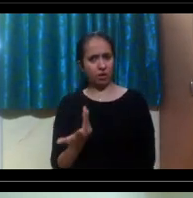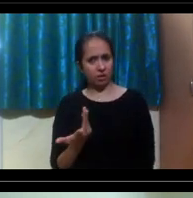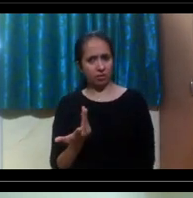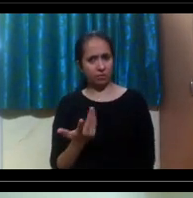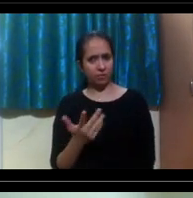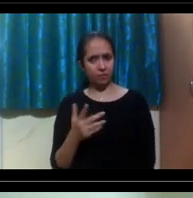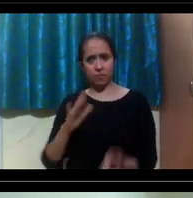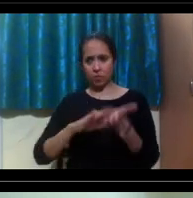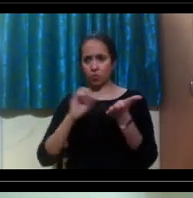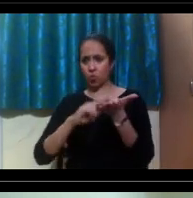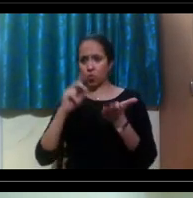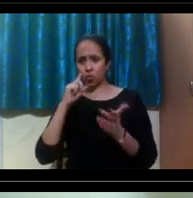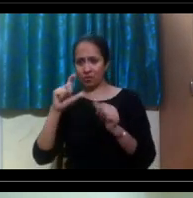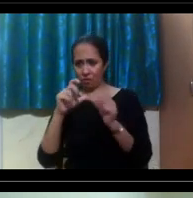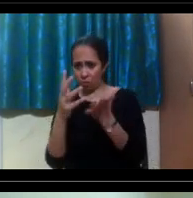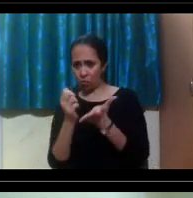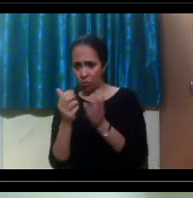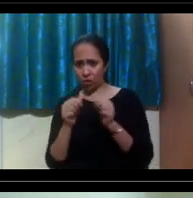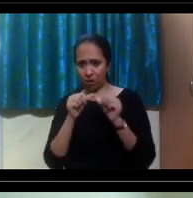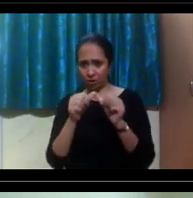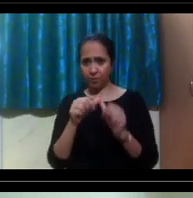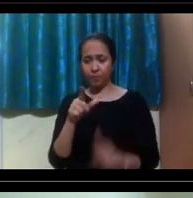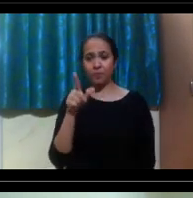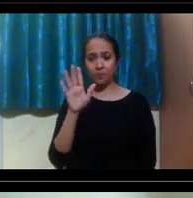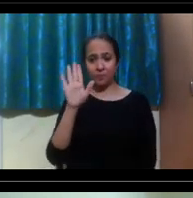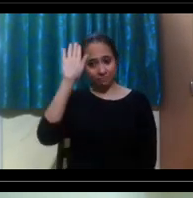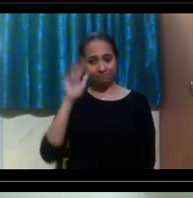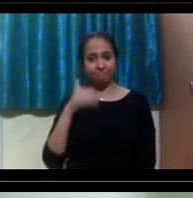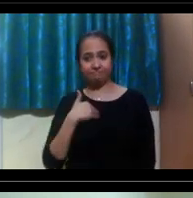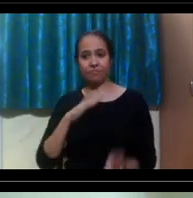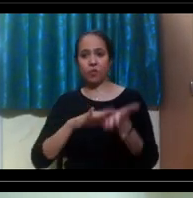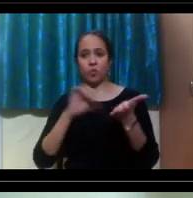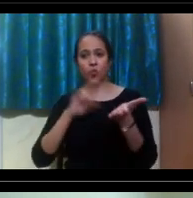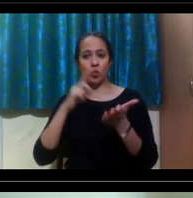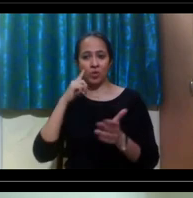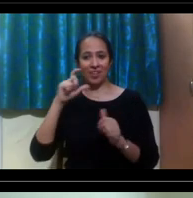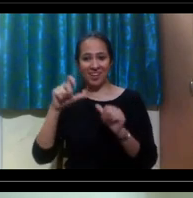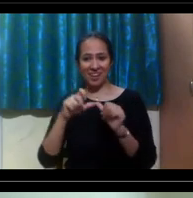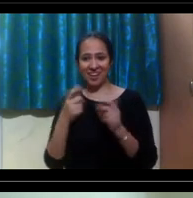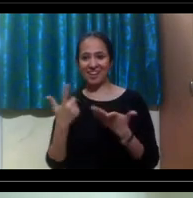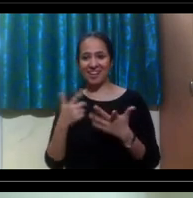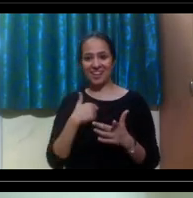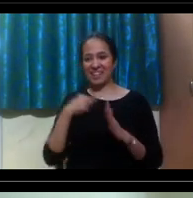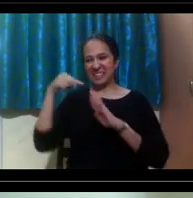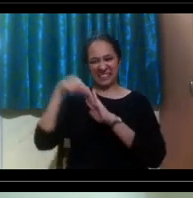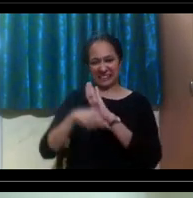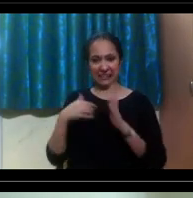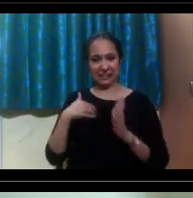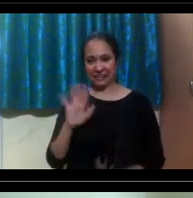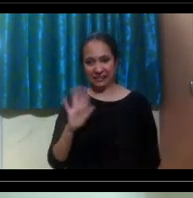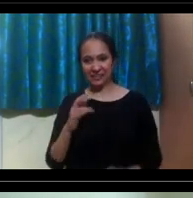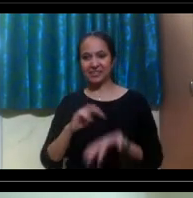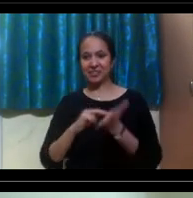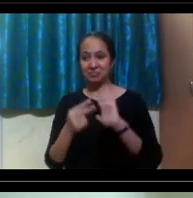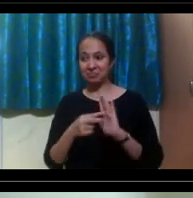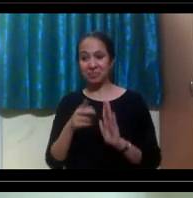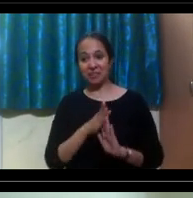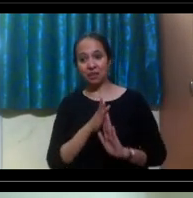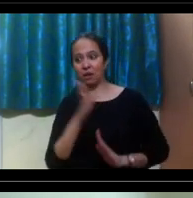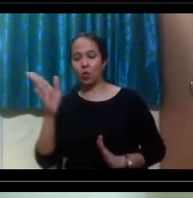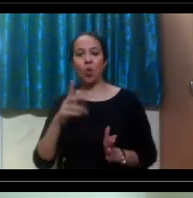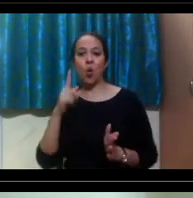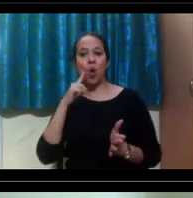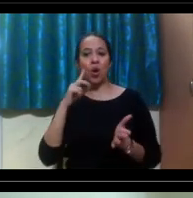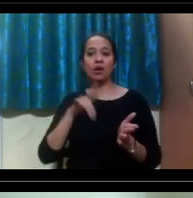Monica, do you want to go ahead? Yeah, this is Monica. I, um, don't want to get into too much detail because I might get into the immigration side of things,